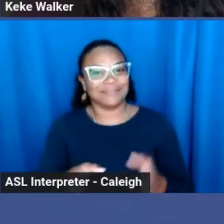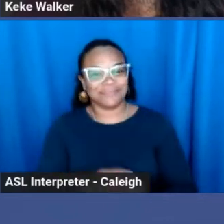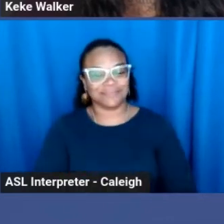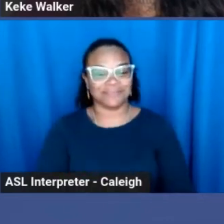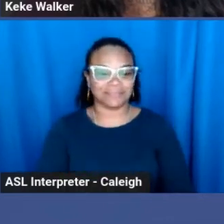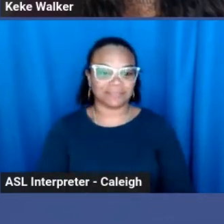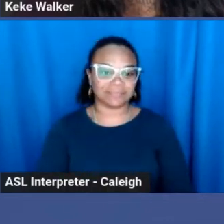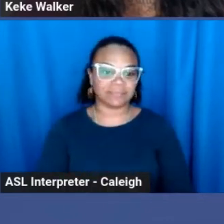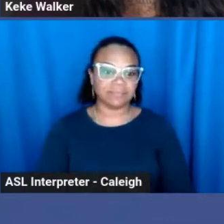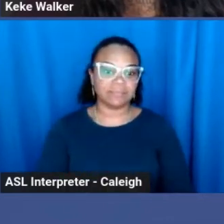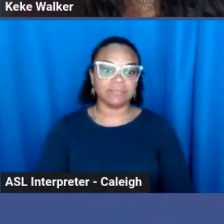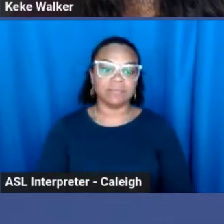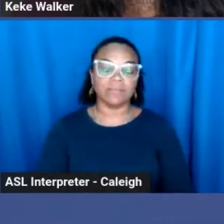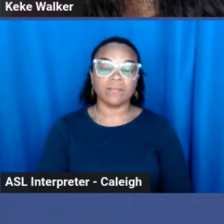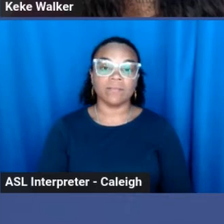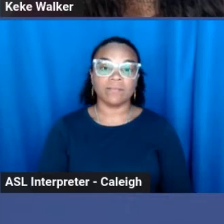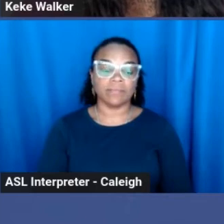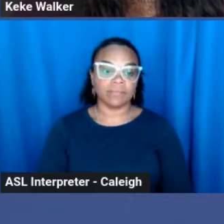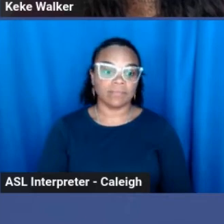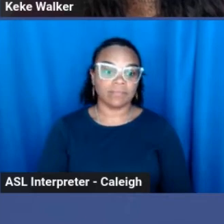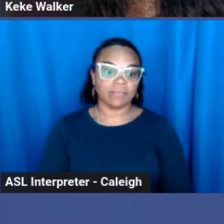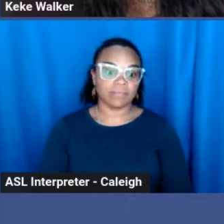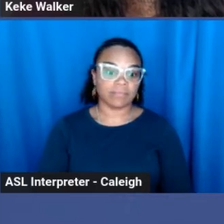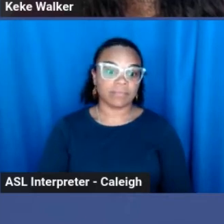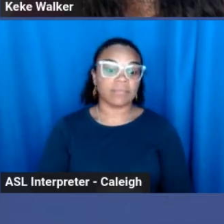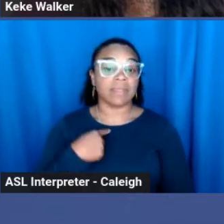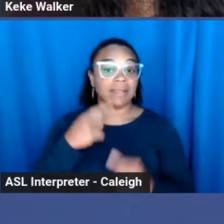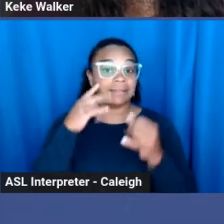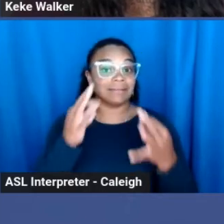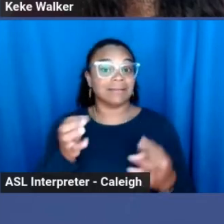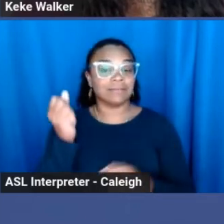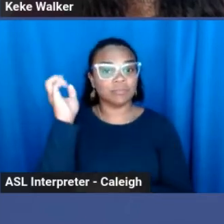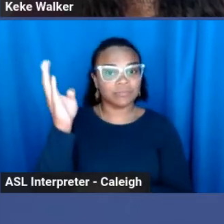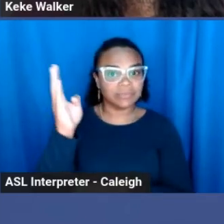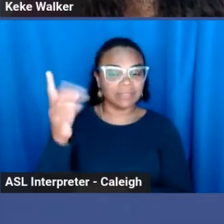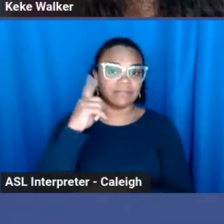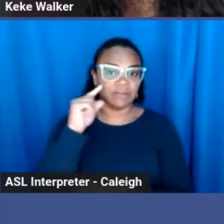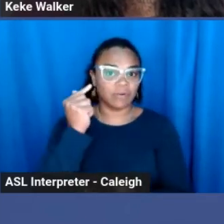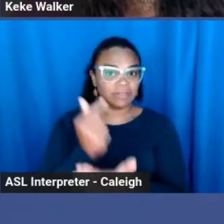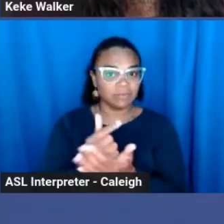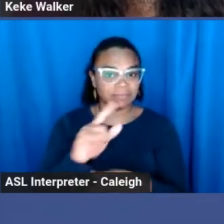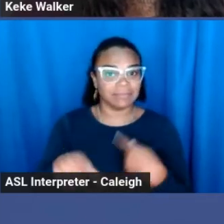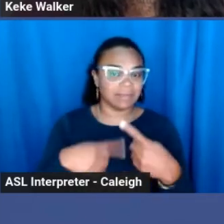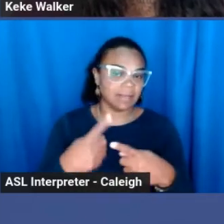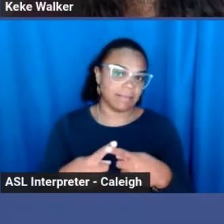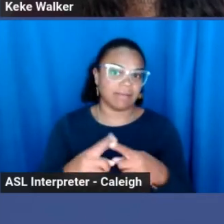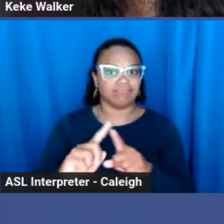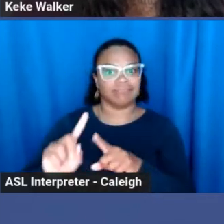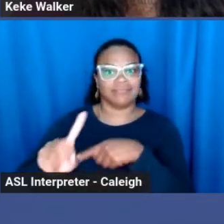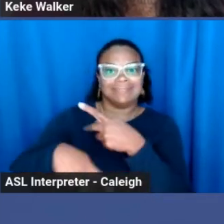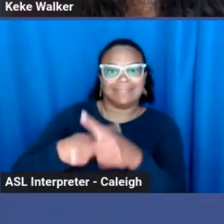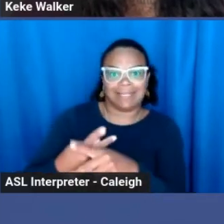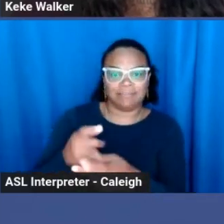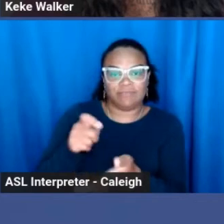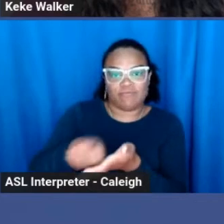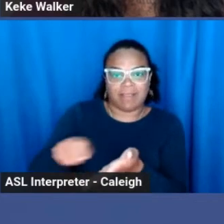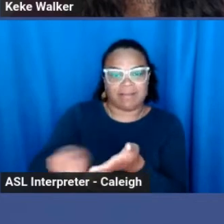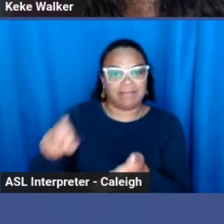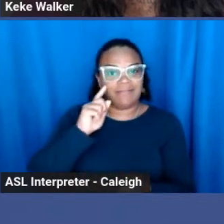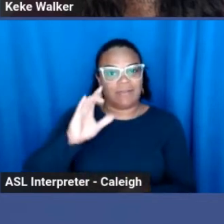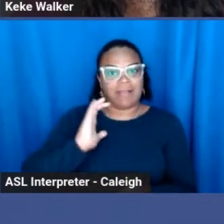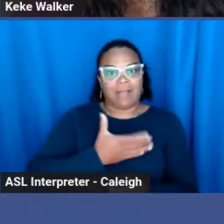And I chose to do my presentation for graduation on forms of writing as our outlets.